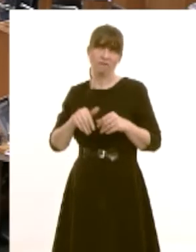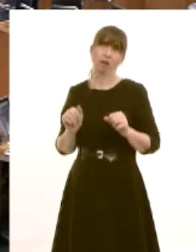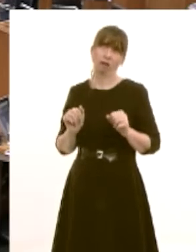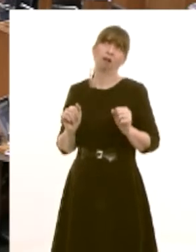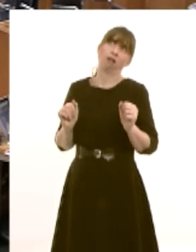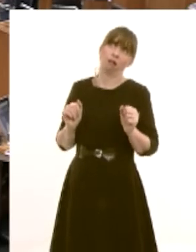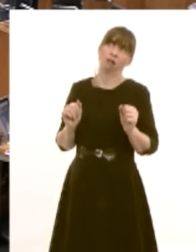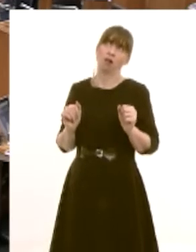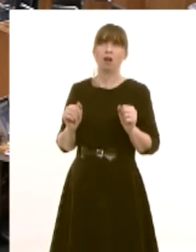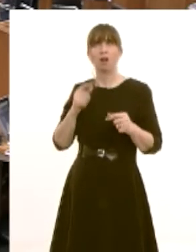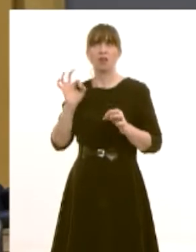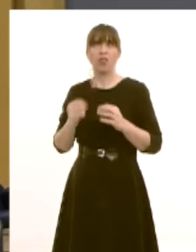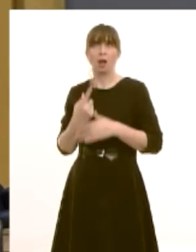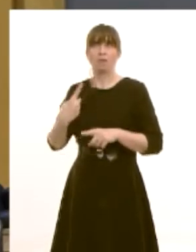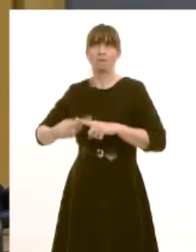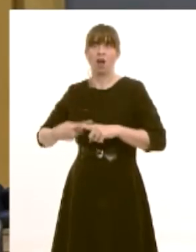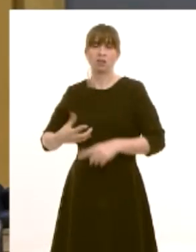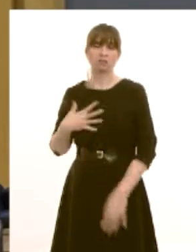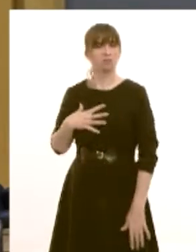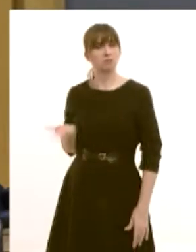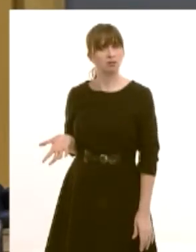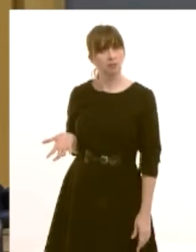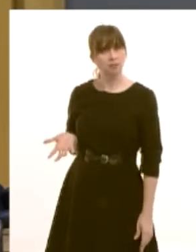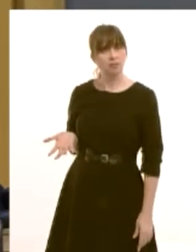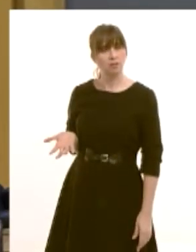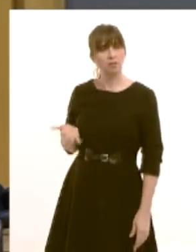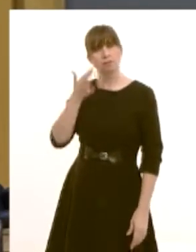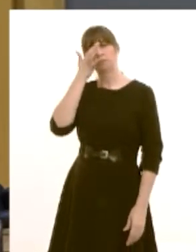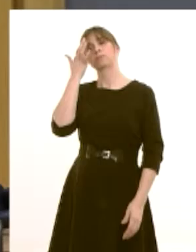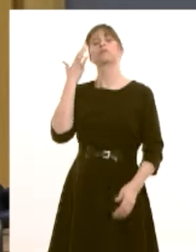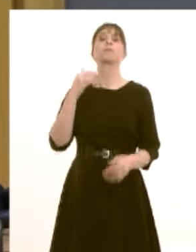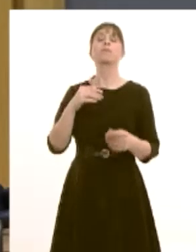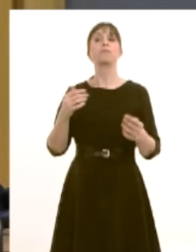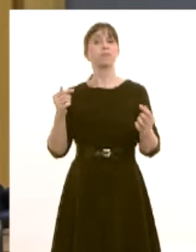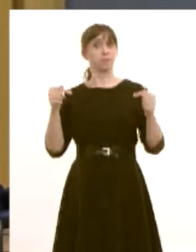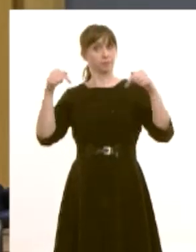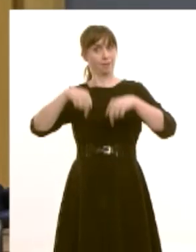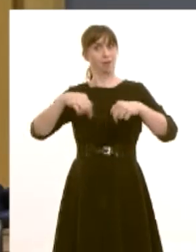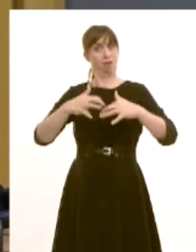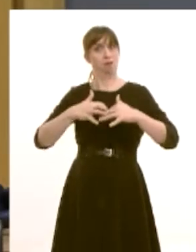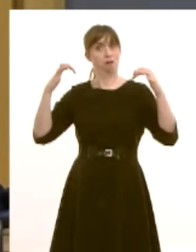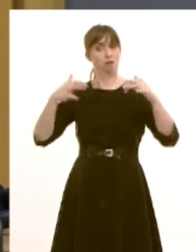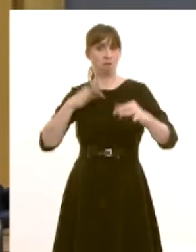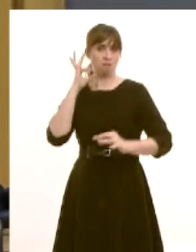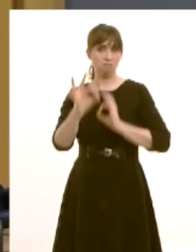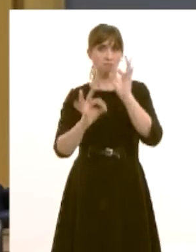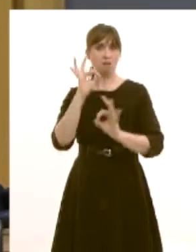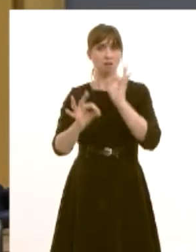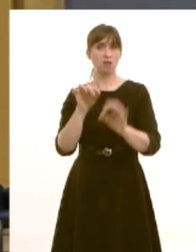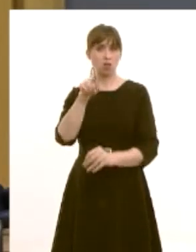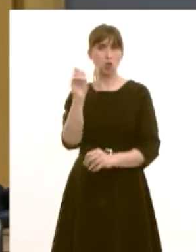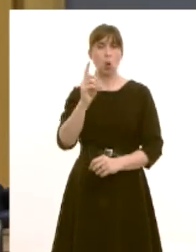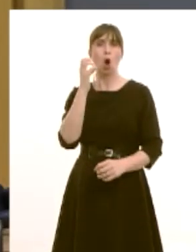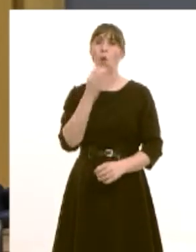among the many comments and feedback that i get from people regarding these sessions is that you are regularly